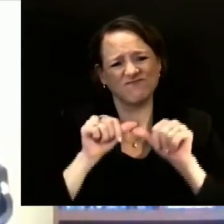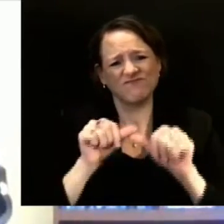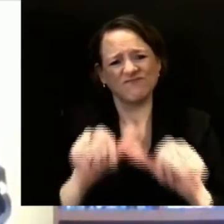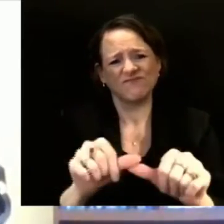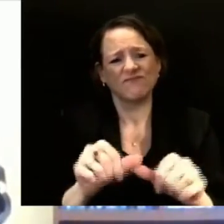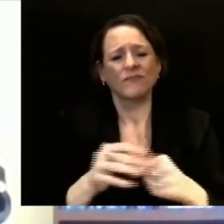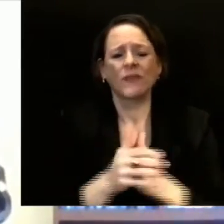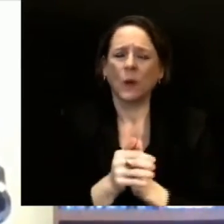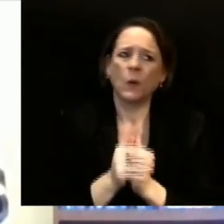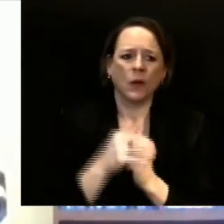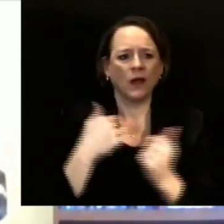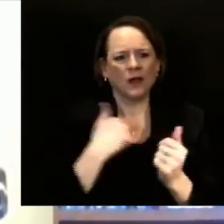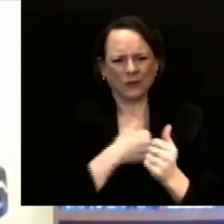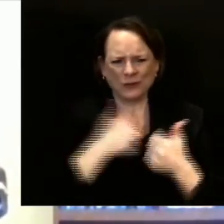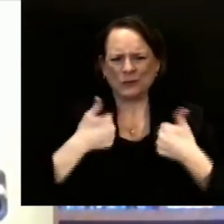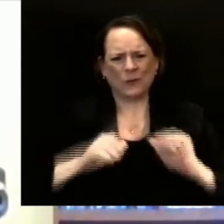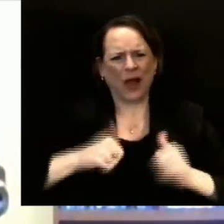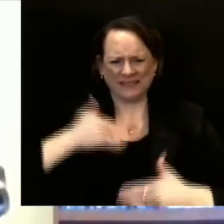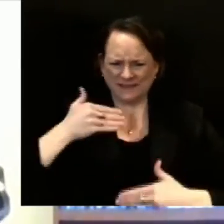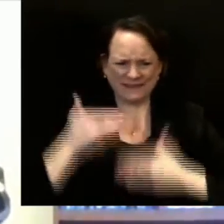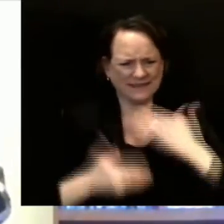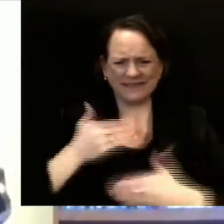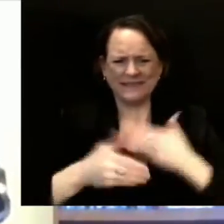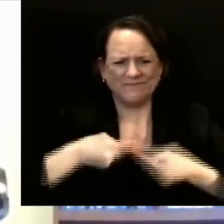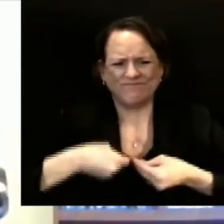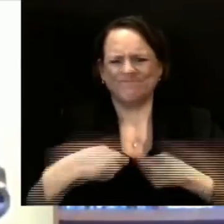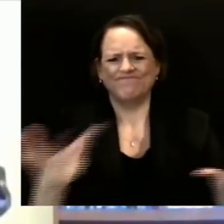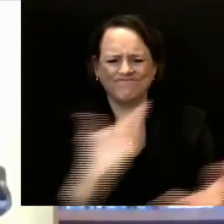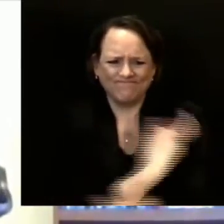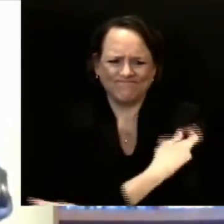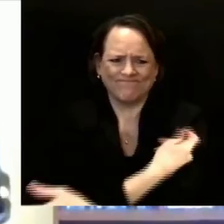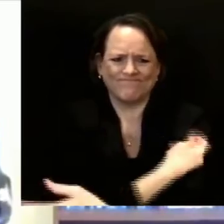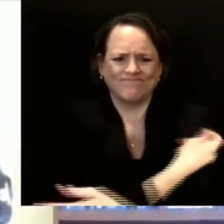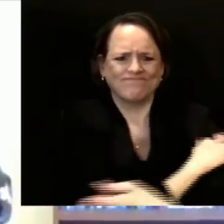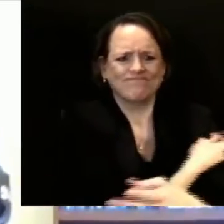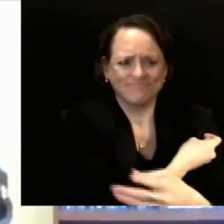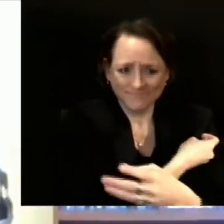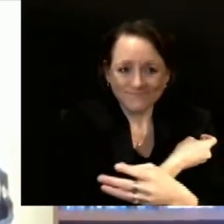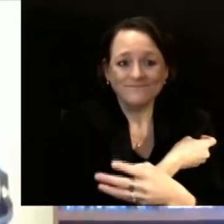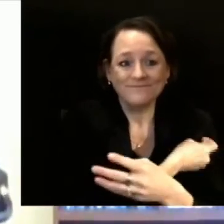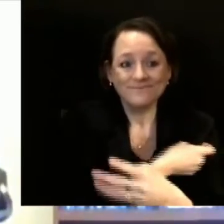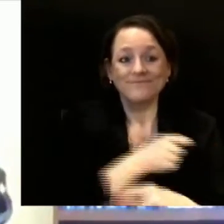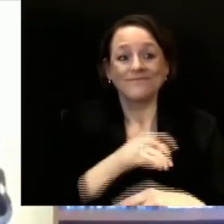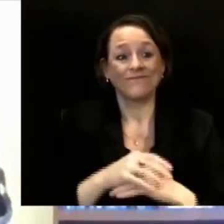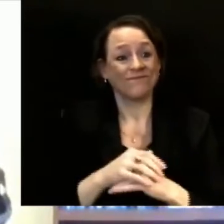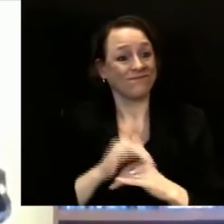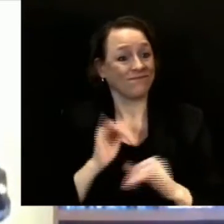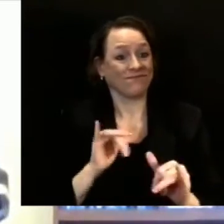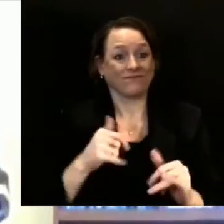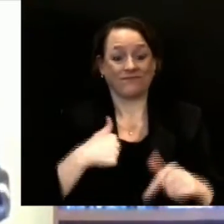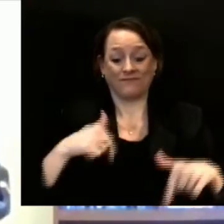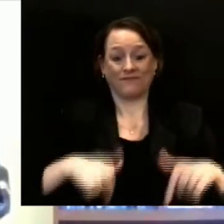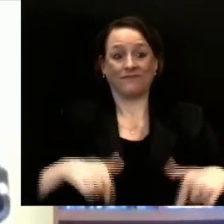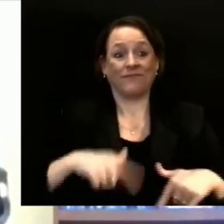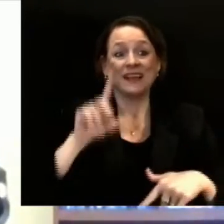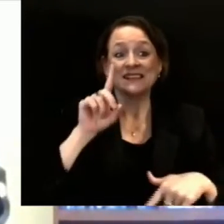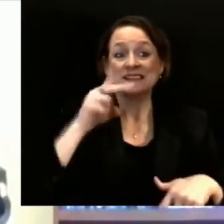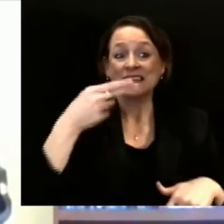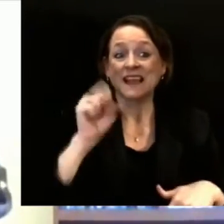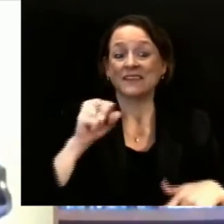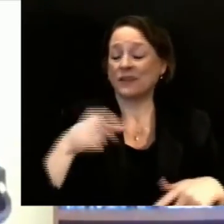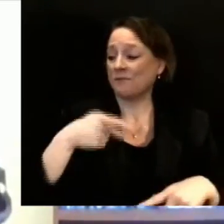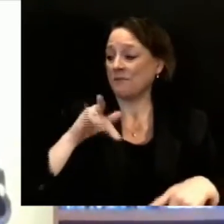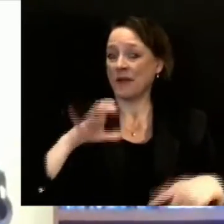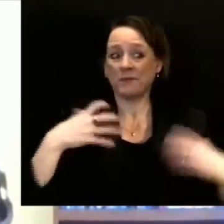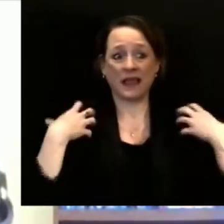vaccinate Wisconsinites, and that is what we at DHS and all of our public health and health care partners are doing.